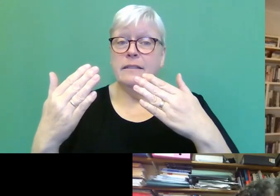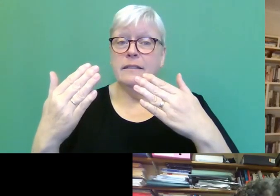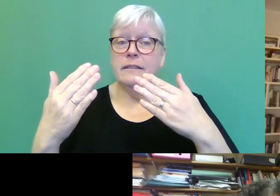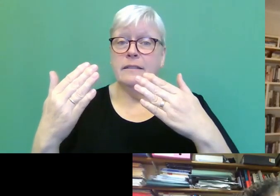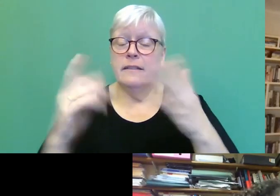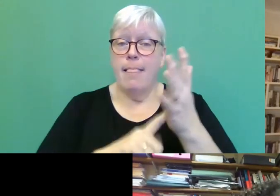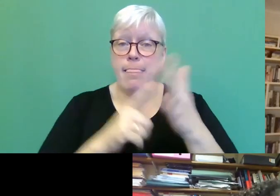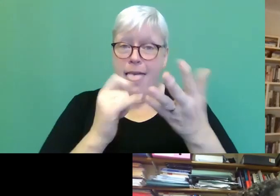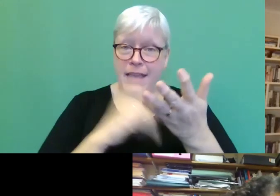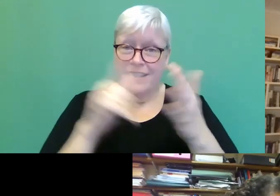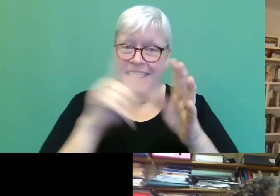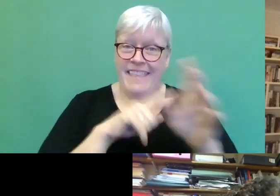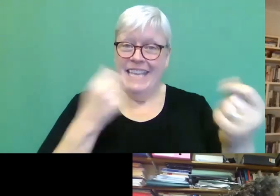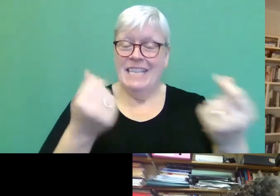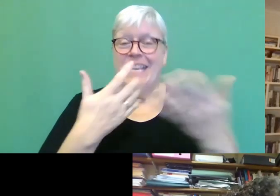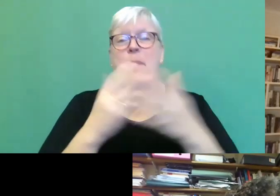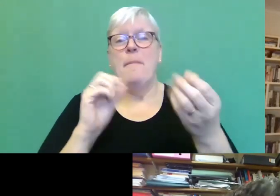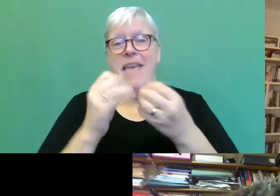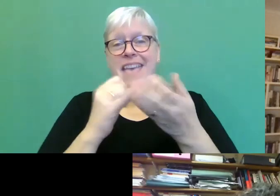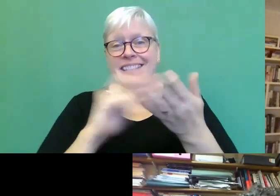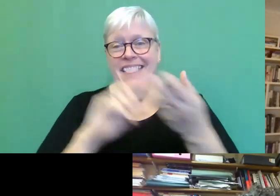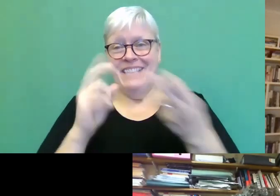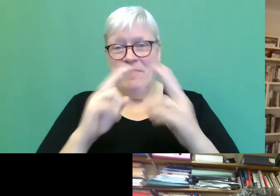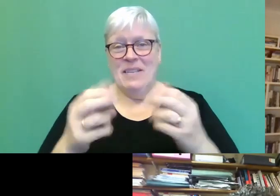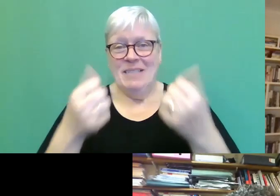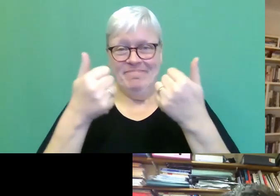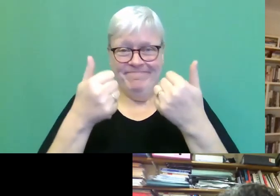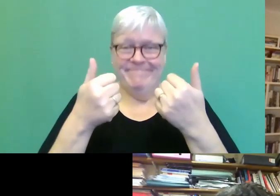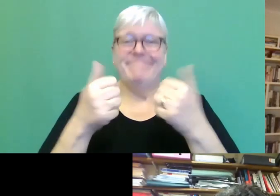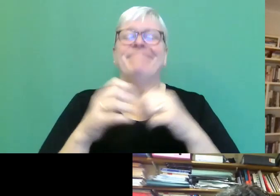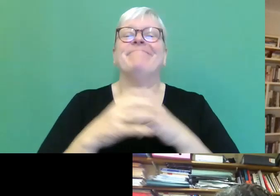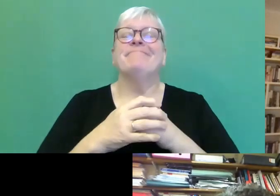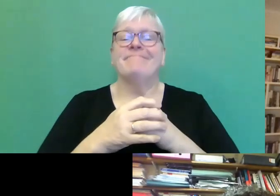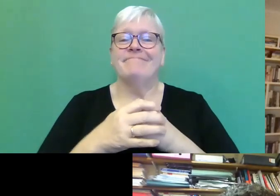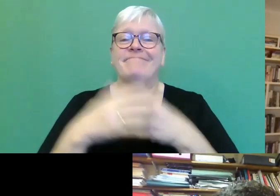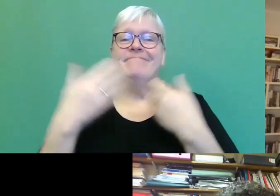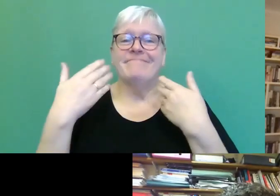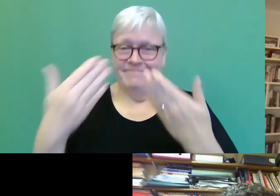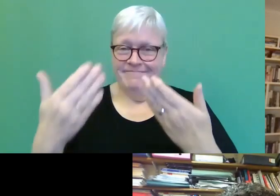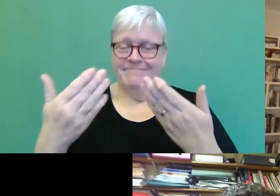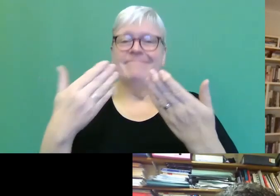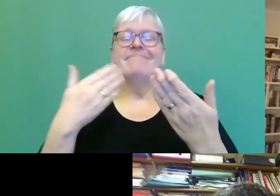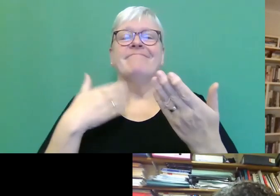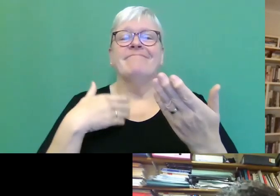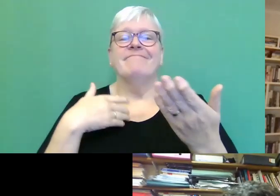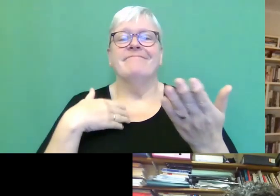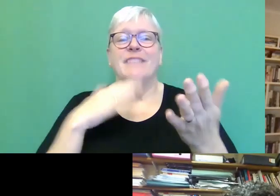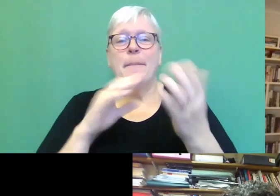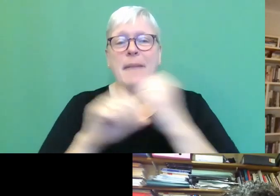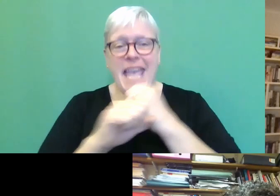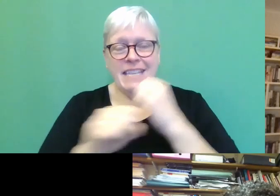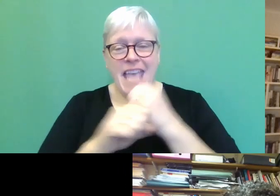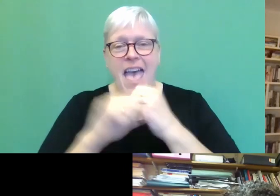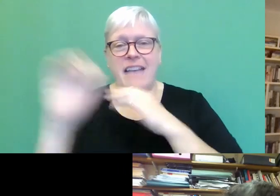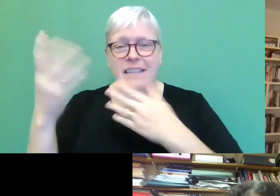uh, Leslie Carrera, our wonderful BSL interpreter, um, media services. So Martin, John, Richard,